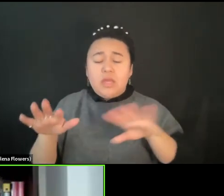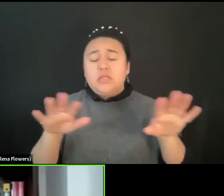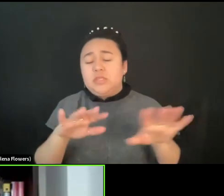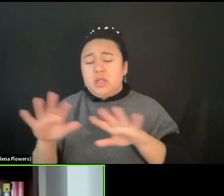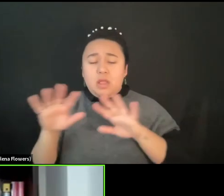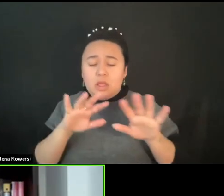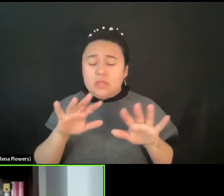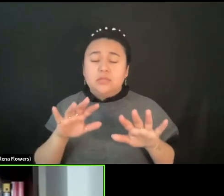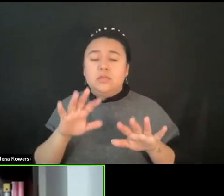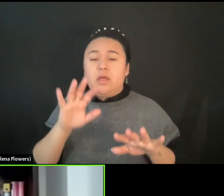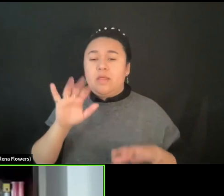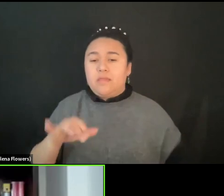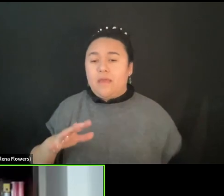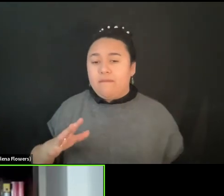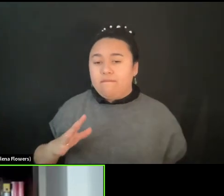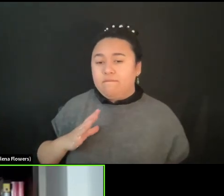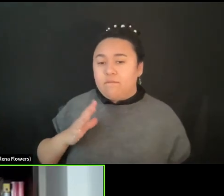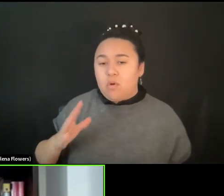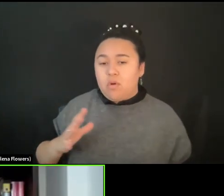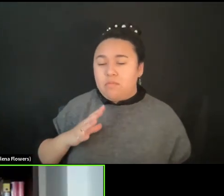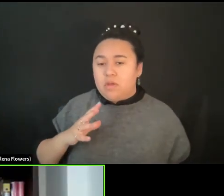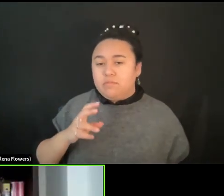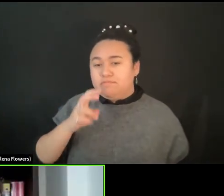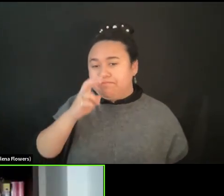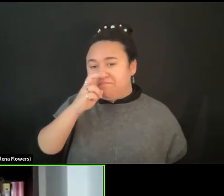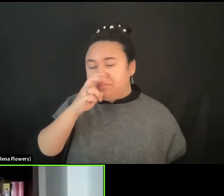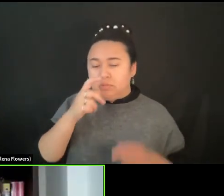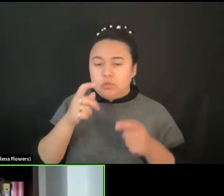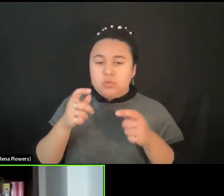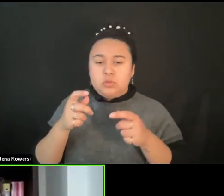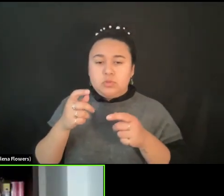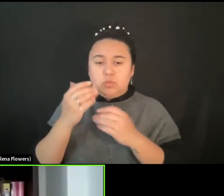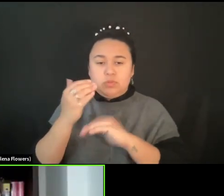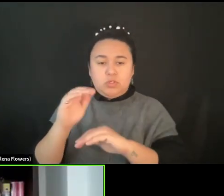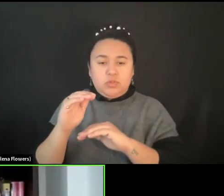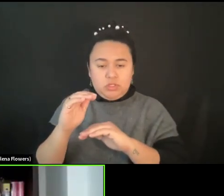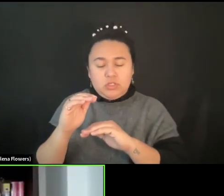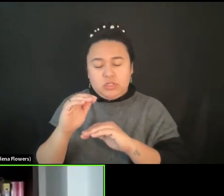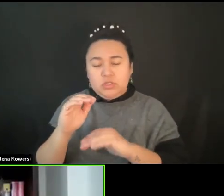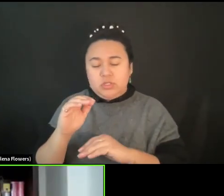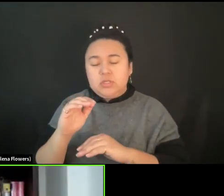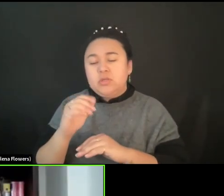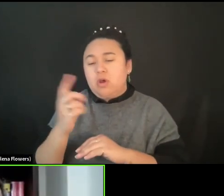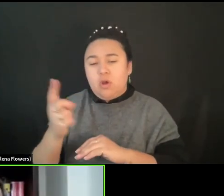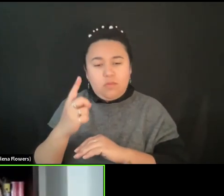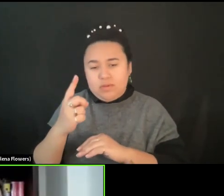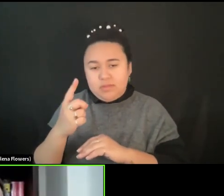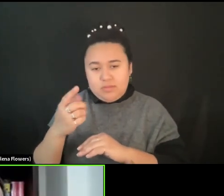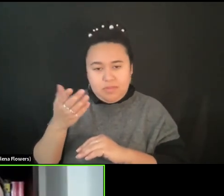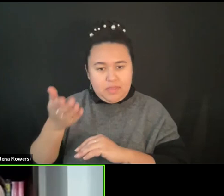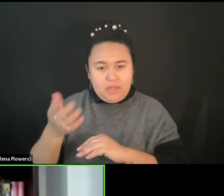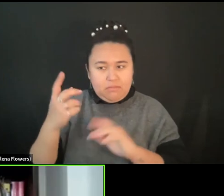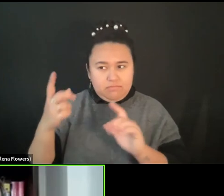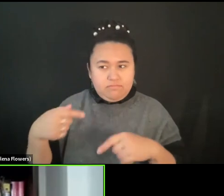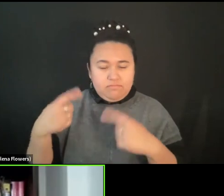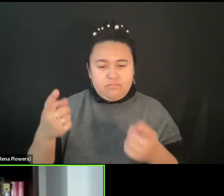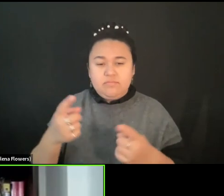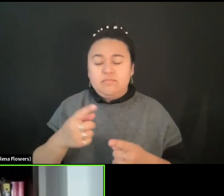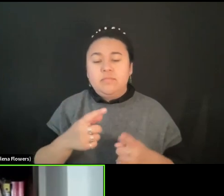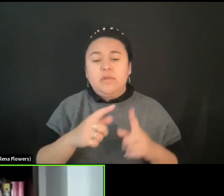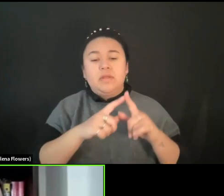formal restrictions have always been there. And at the same time, there has always been these playful